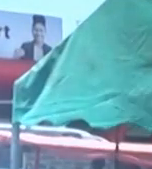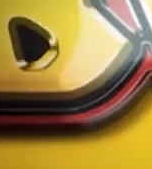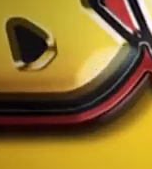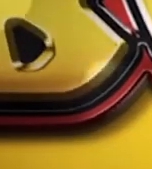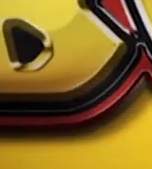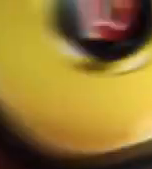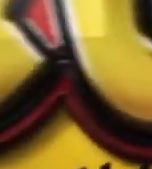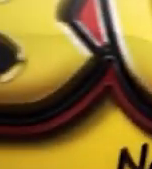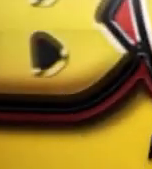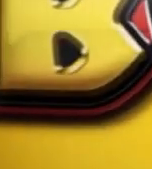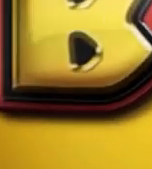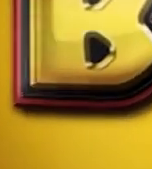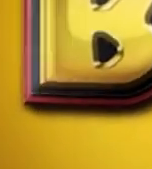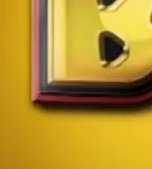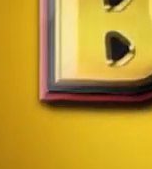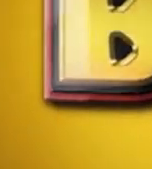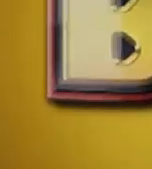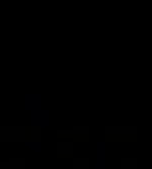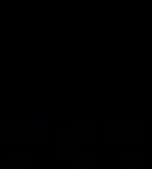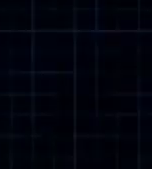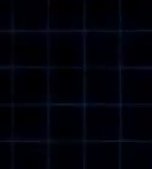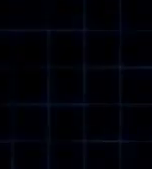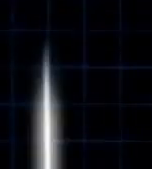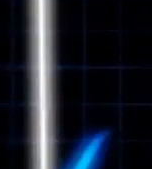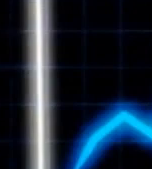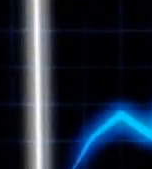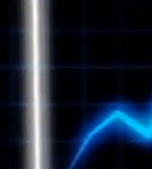Bula FM, number 2 NSR.